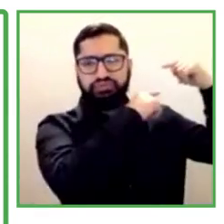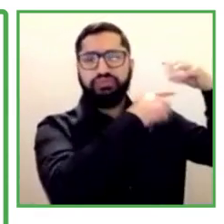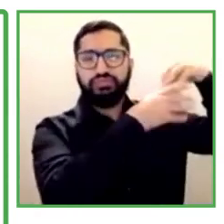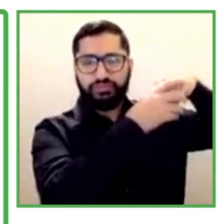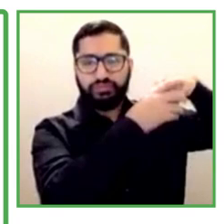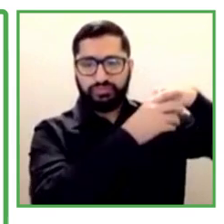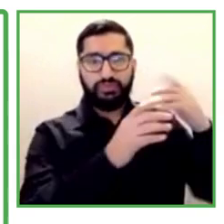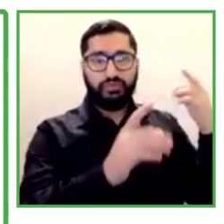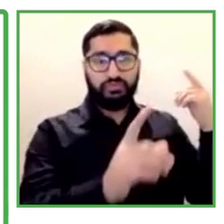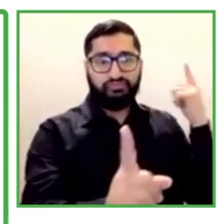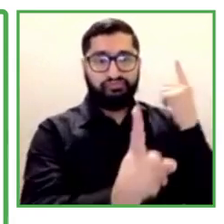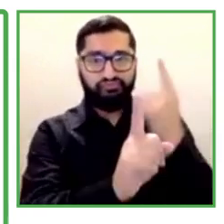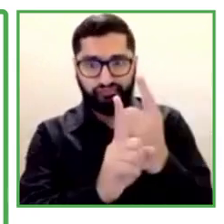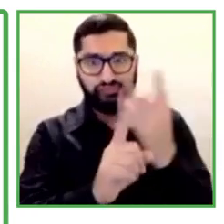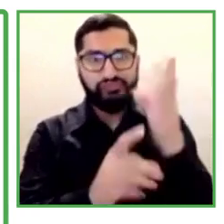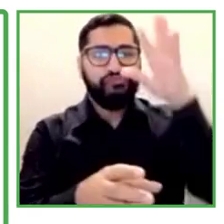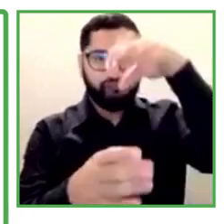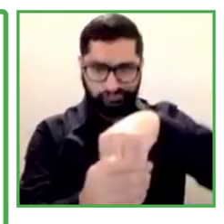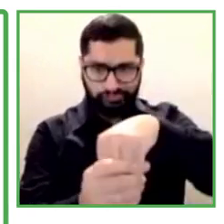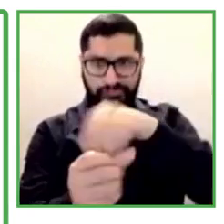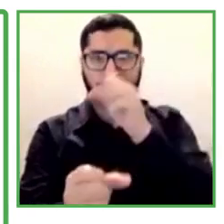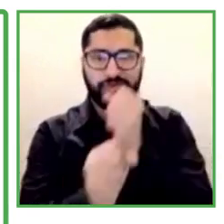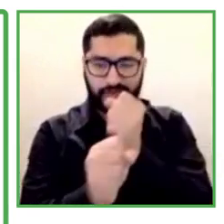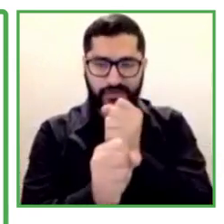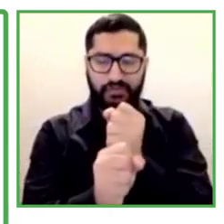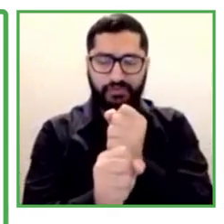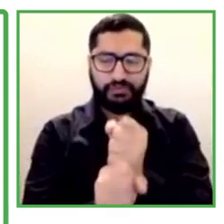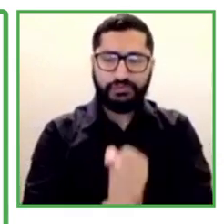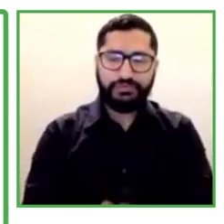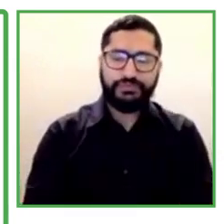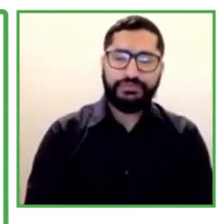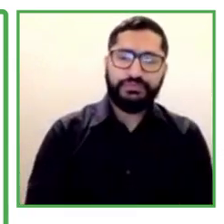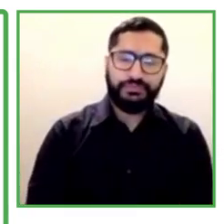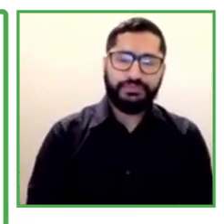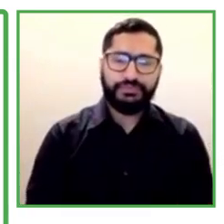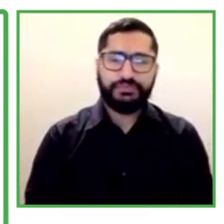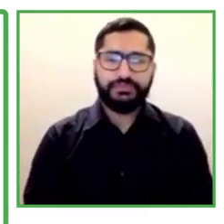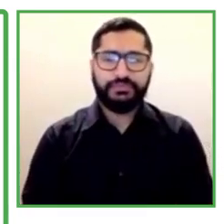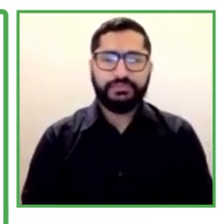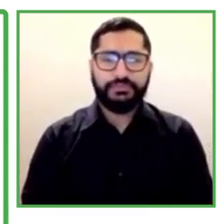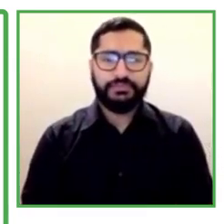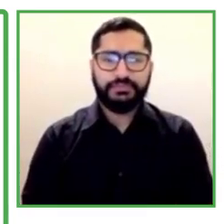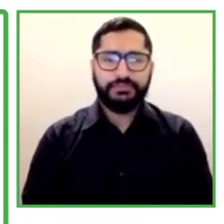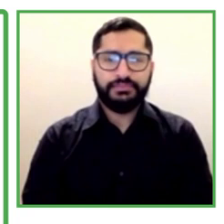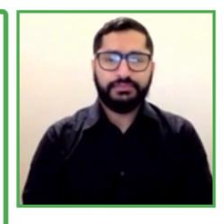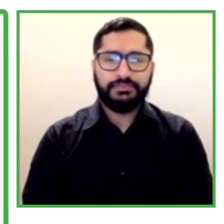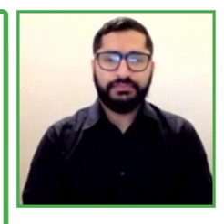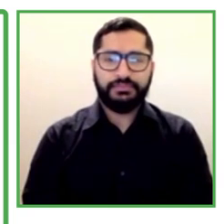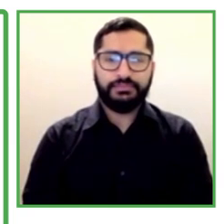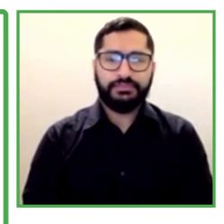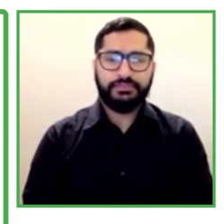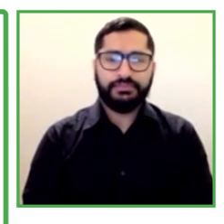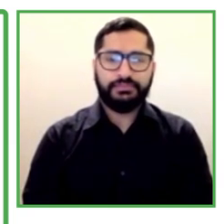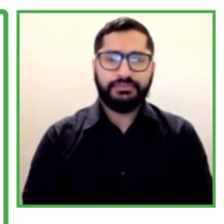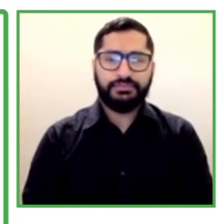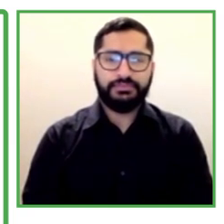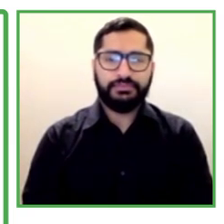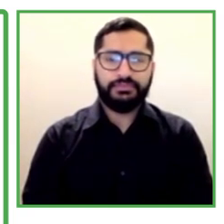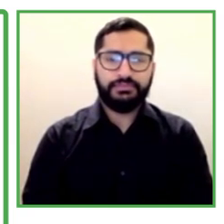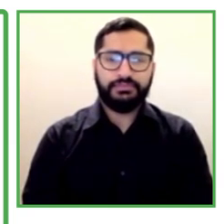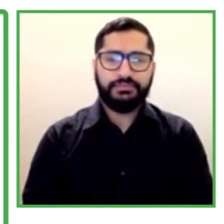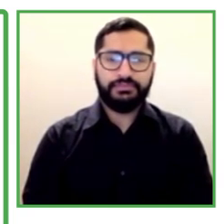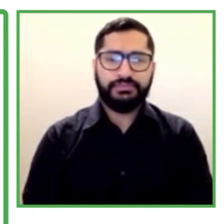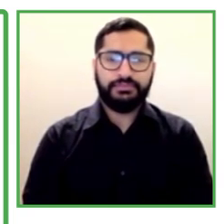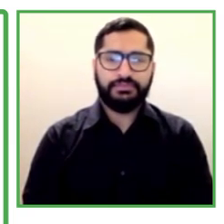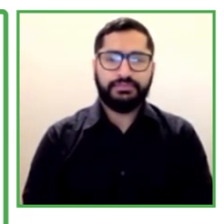first year 2018. The zero project is a big, great inspiration for